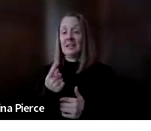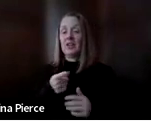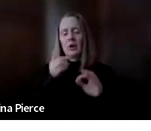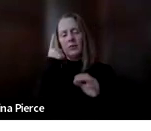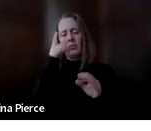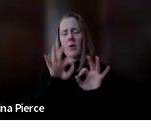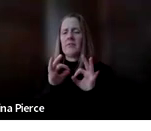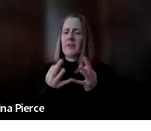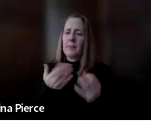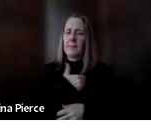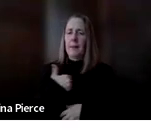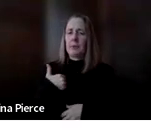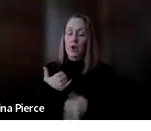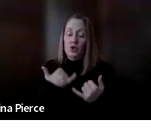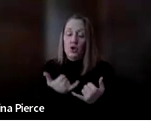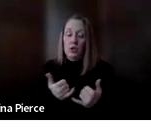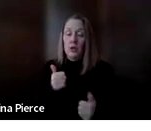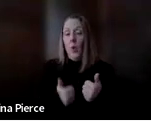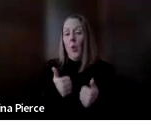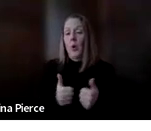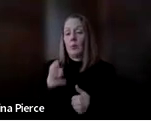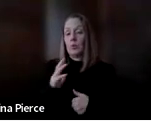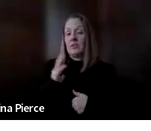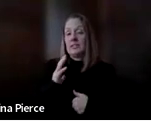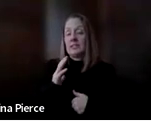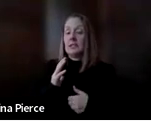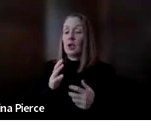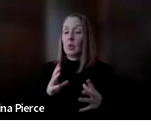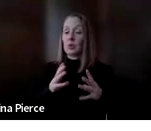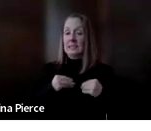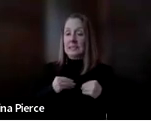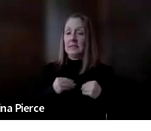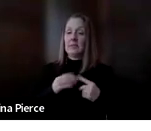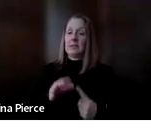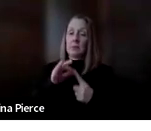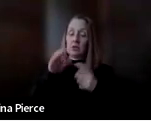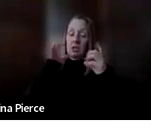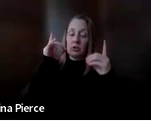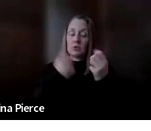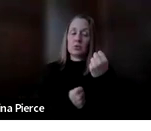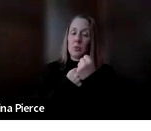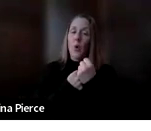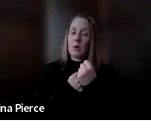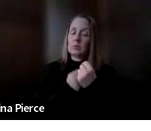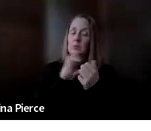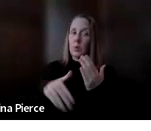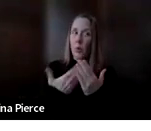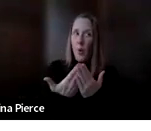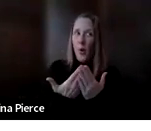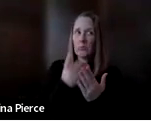members of students that currently or previously received special education supports and services, that we all have that lived experience,